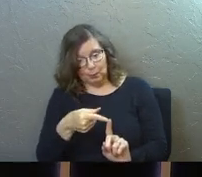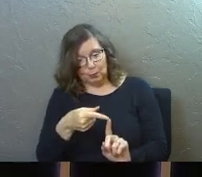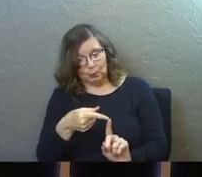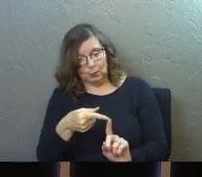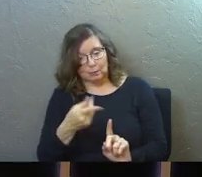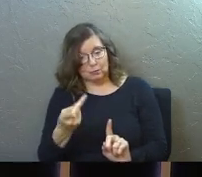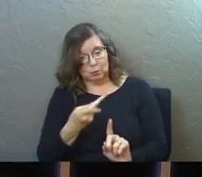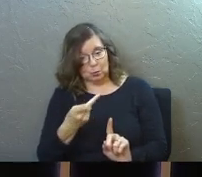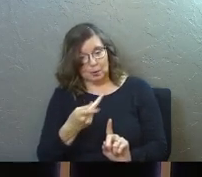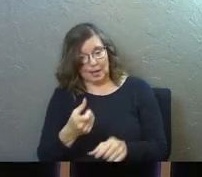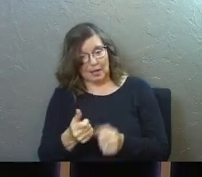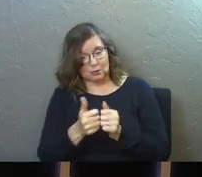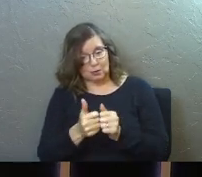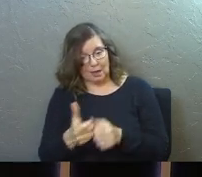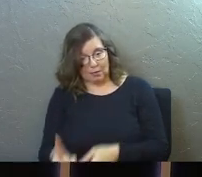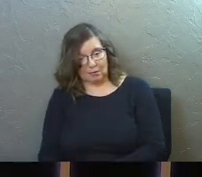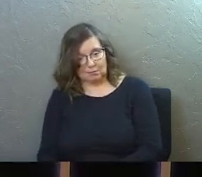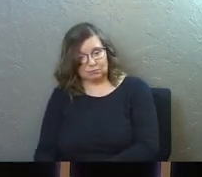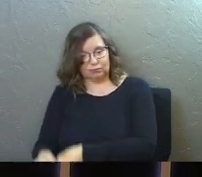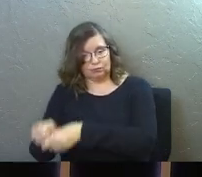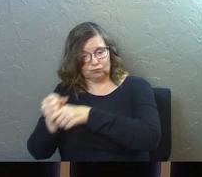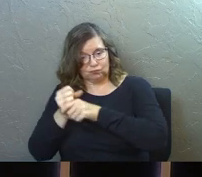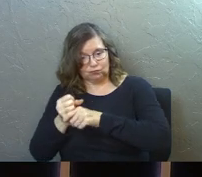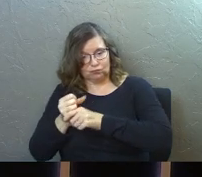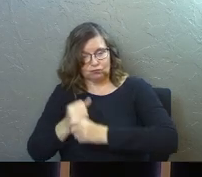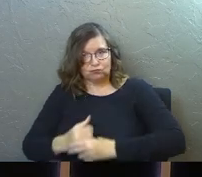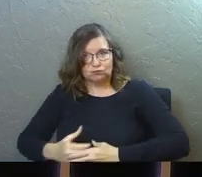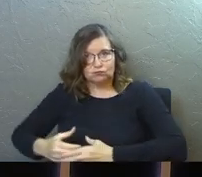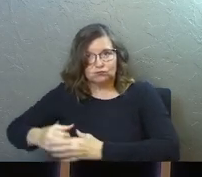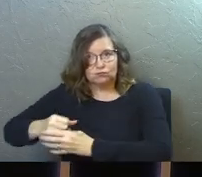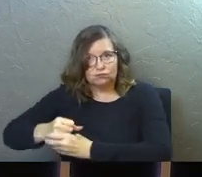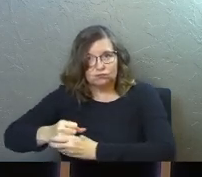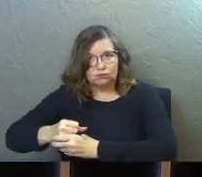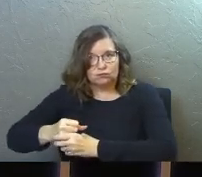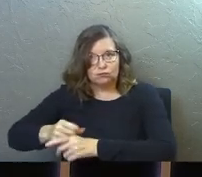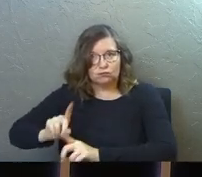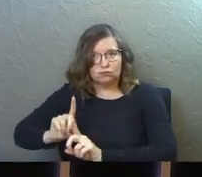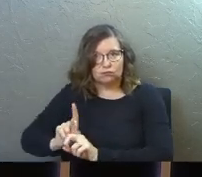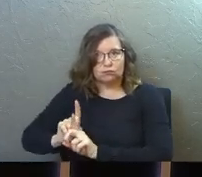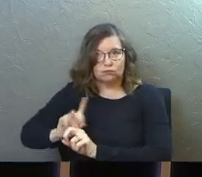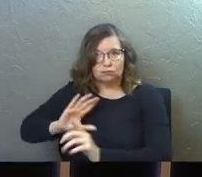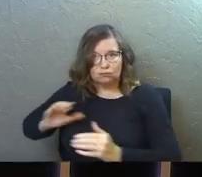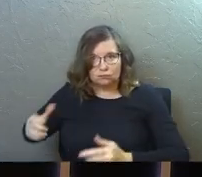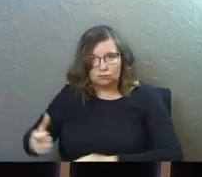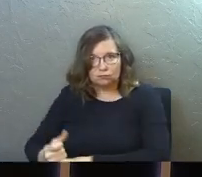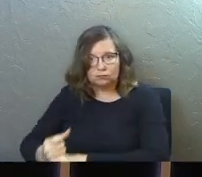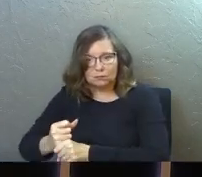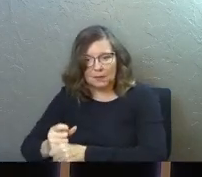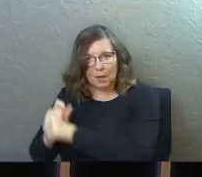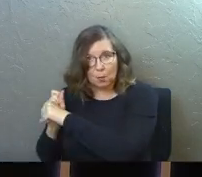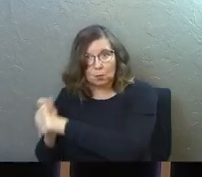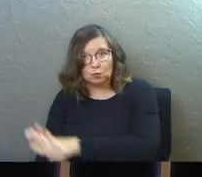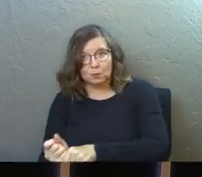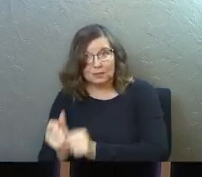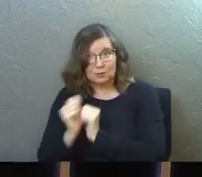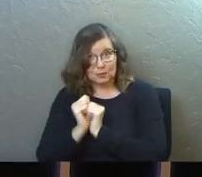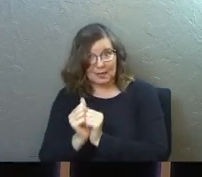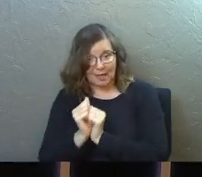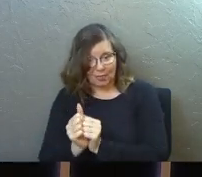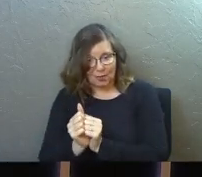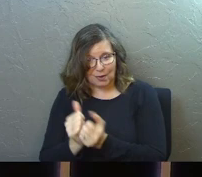Can we pick up that bat together? How about you let me hold the bat with you and we'll do this whole swing thing together. How about we do that?